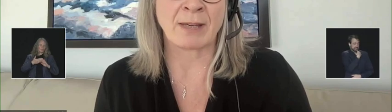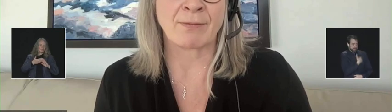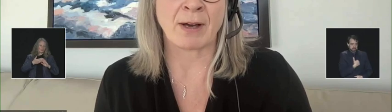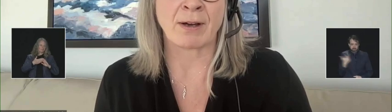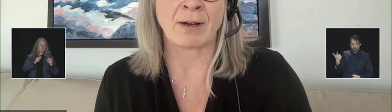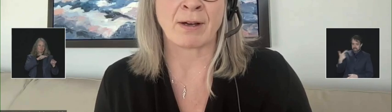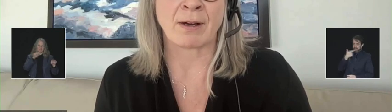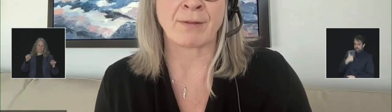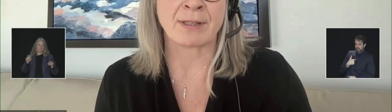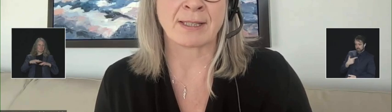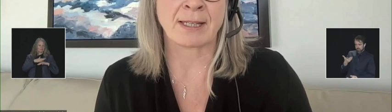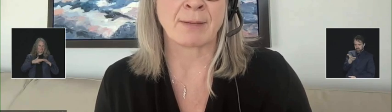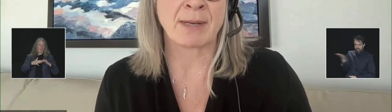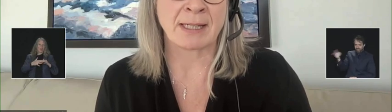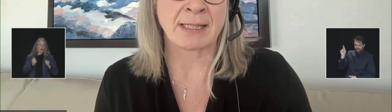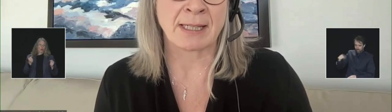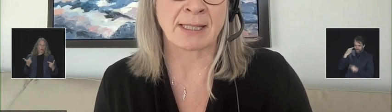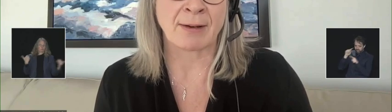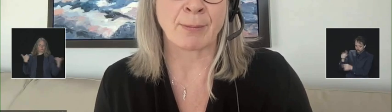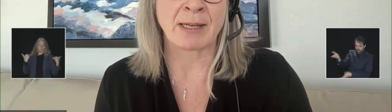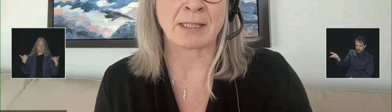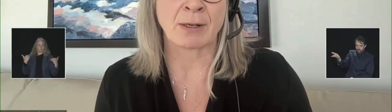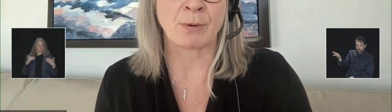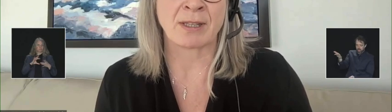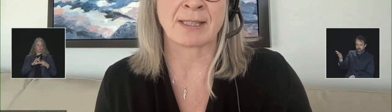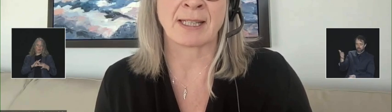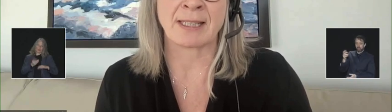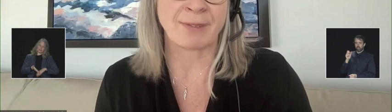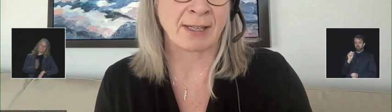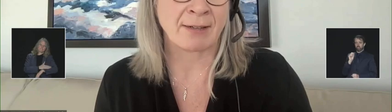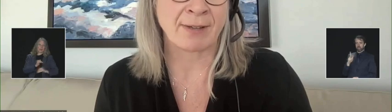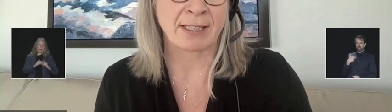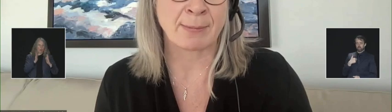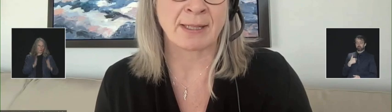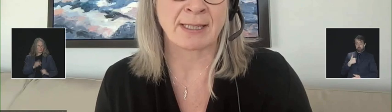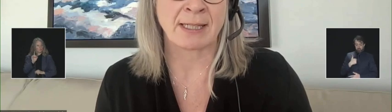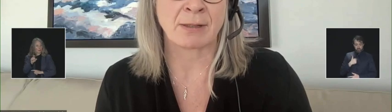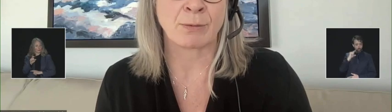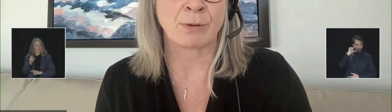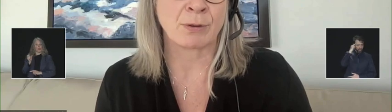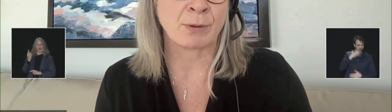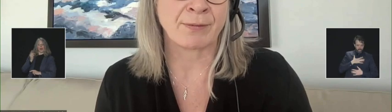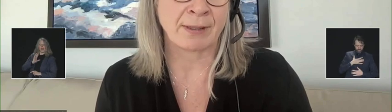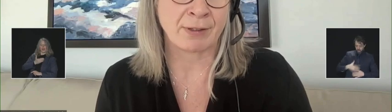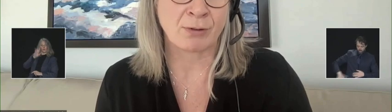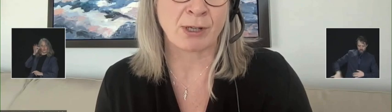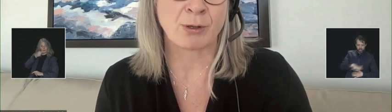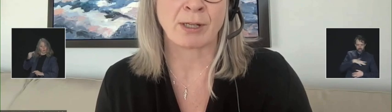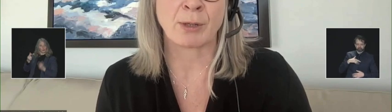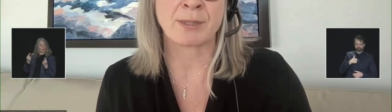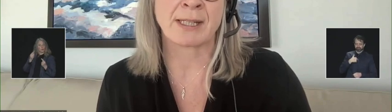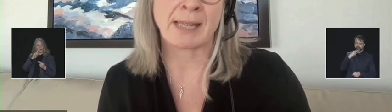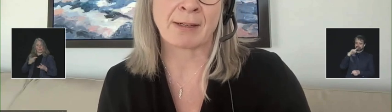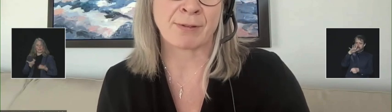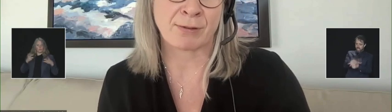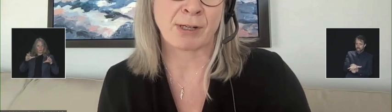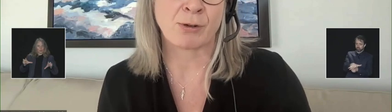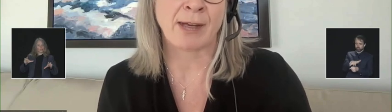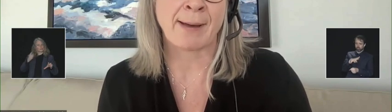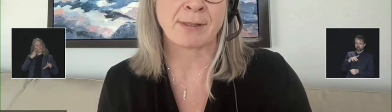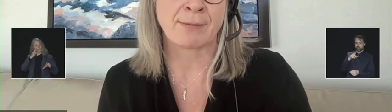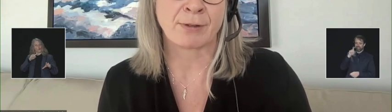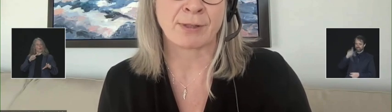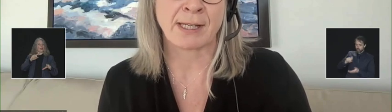you know, we've obviously committed as a government with a significant investment in renewal of infrastructure and closing the